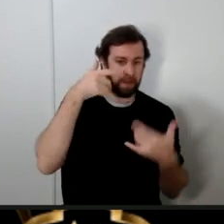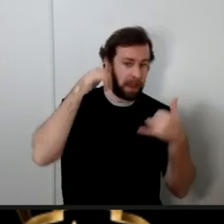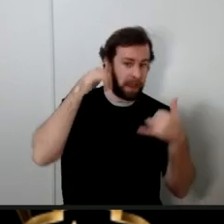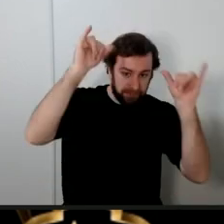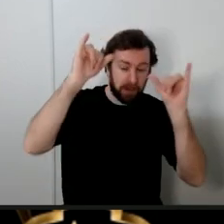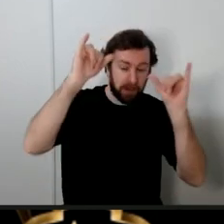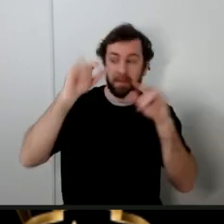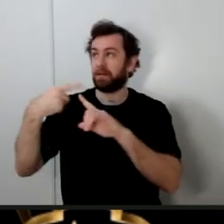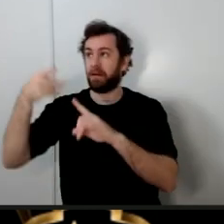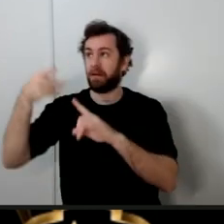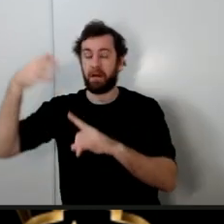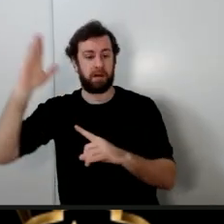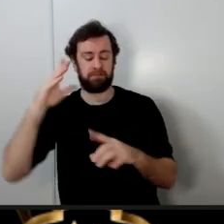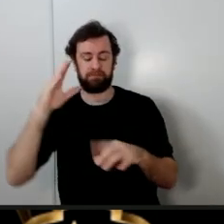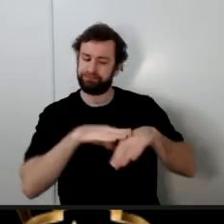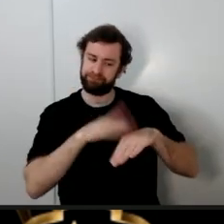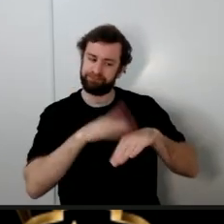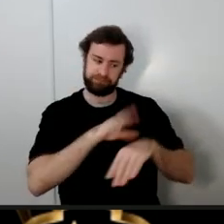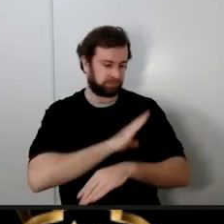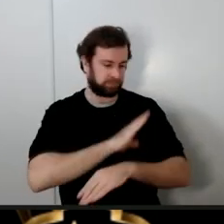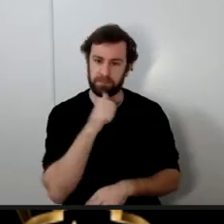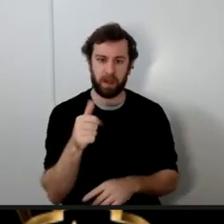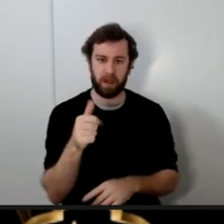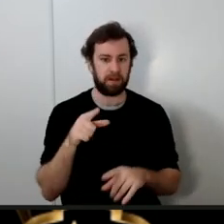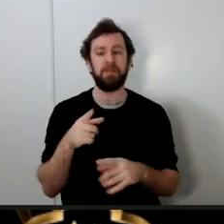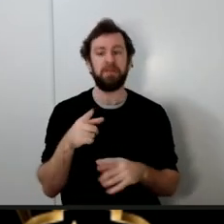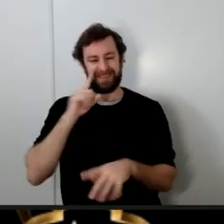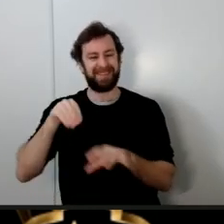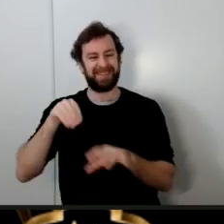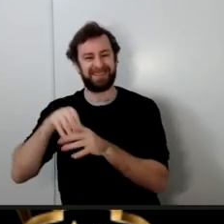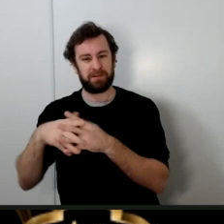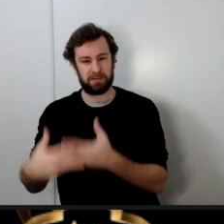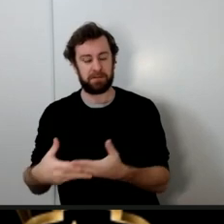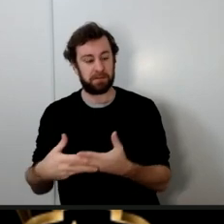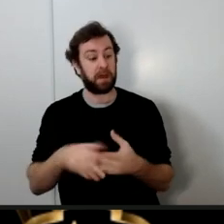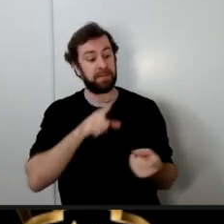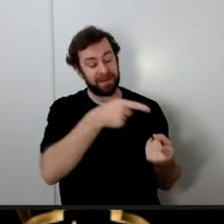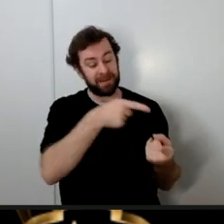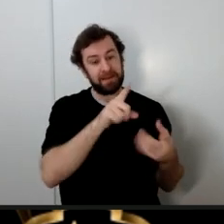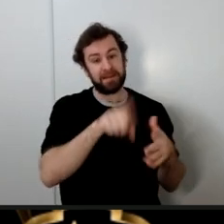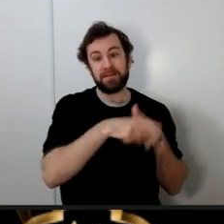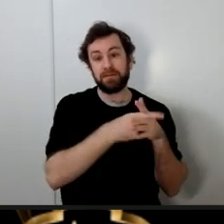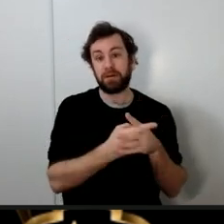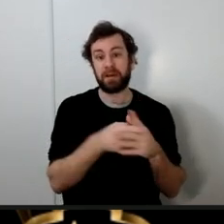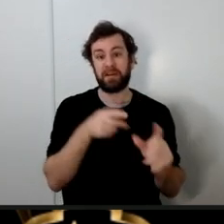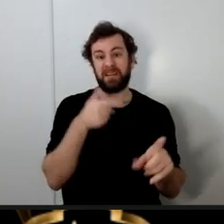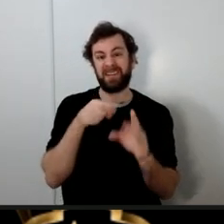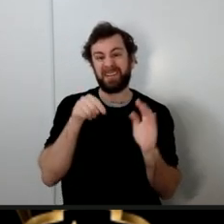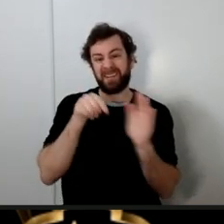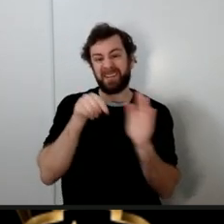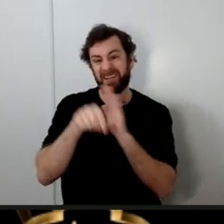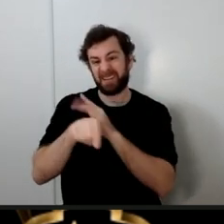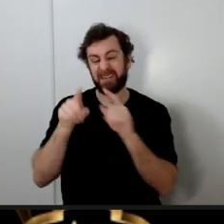them for doing that in the Holy Quran and they started to kill prophets verse 61 of chapter 2